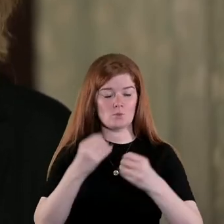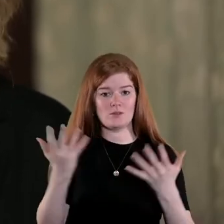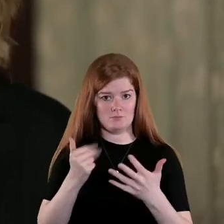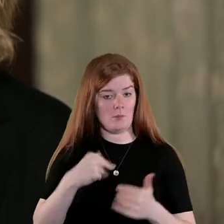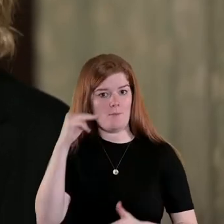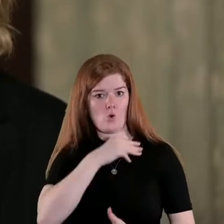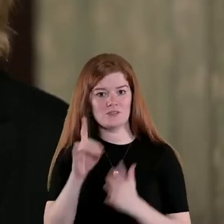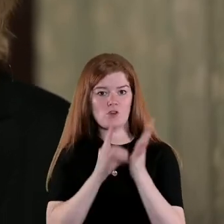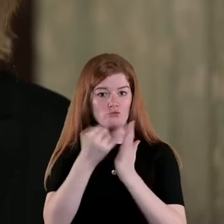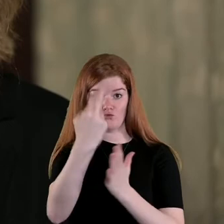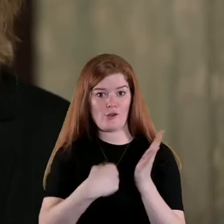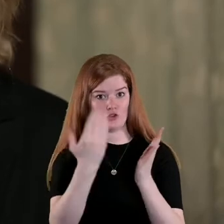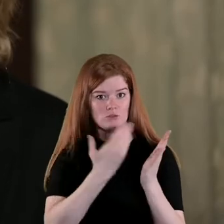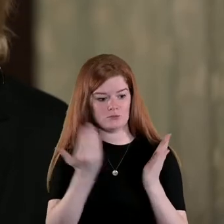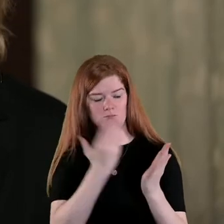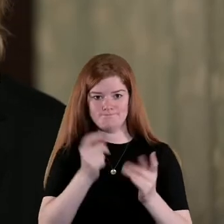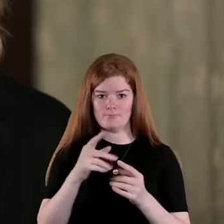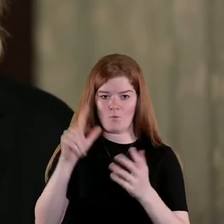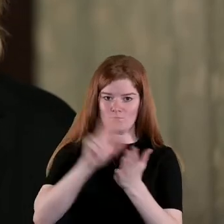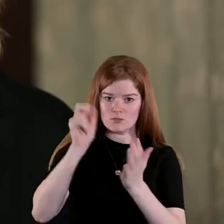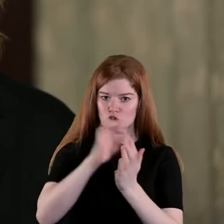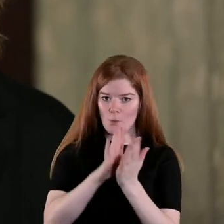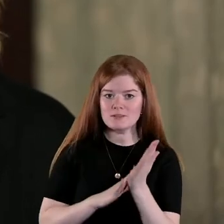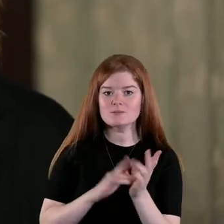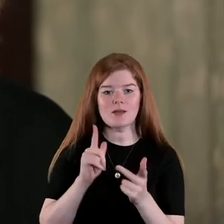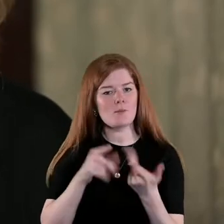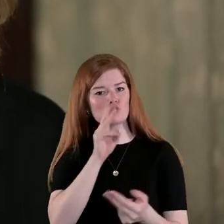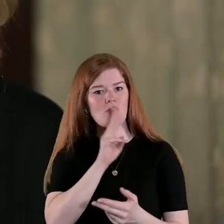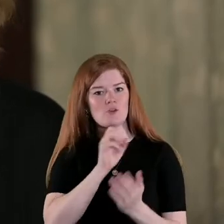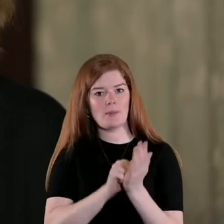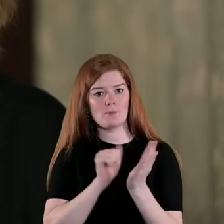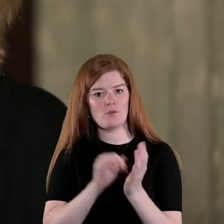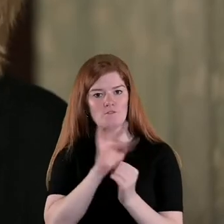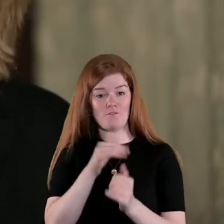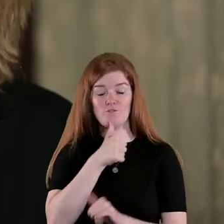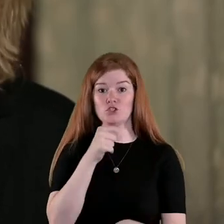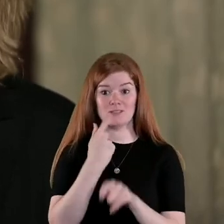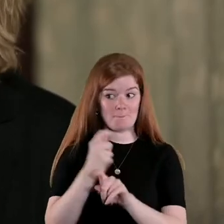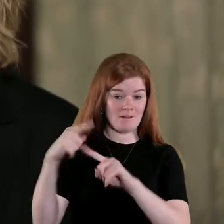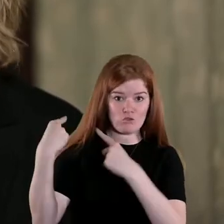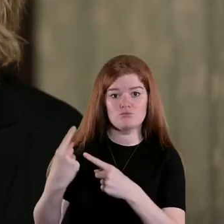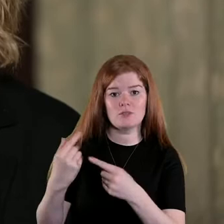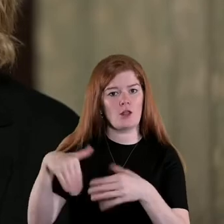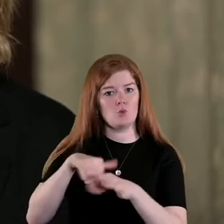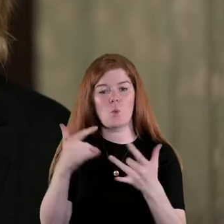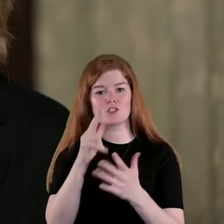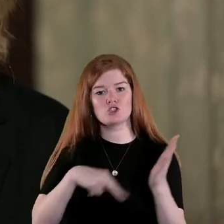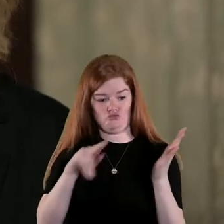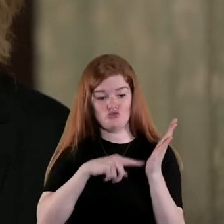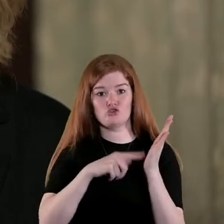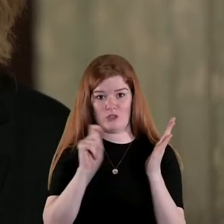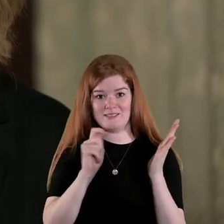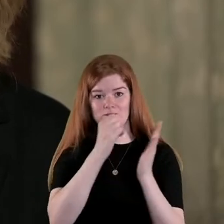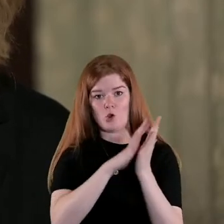historical records official documents and private papers for the first time including the treaty document